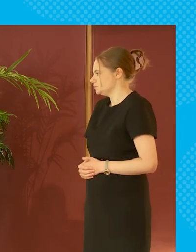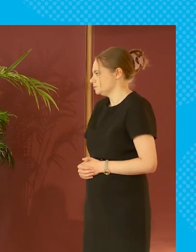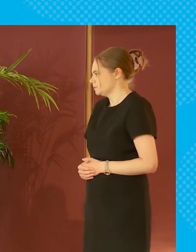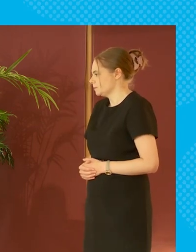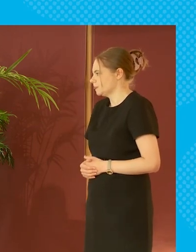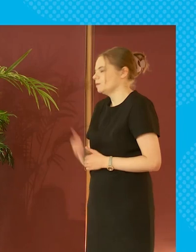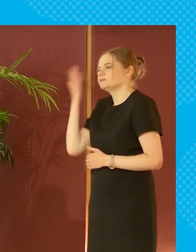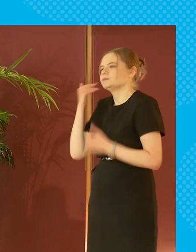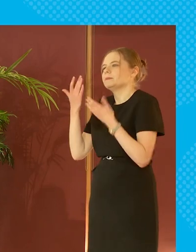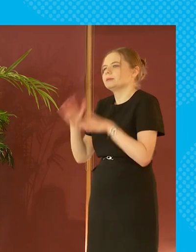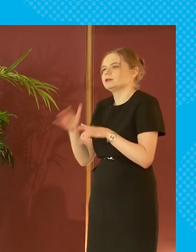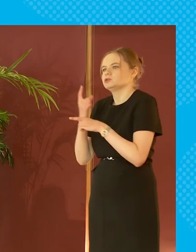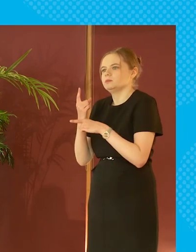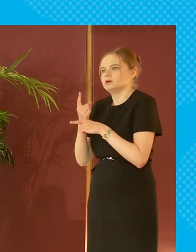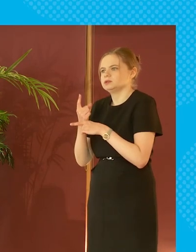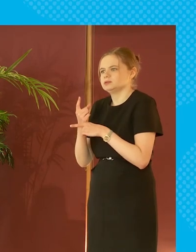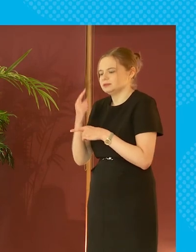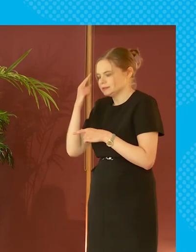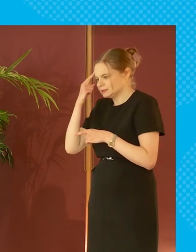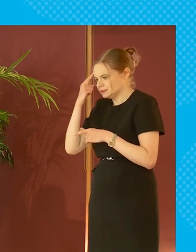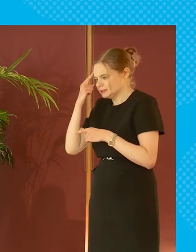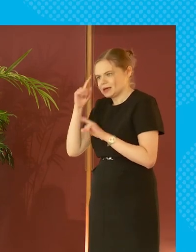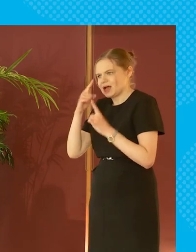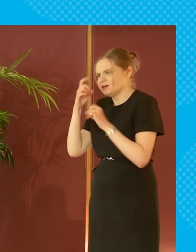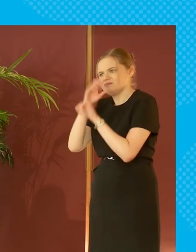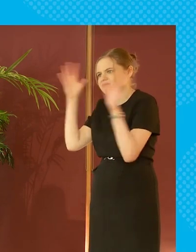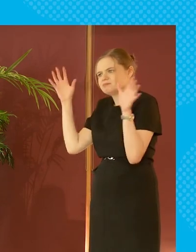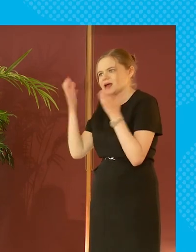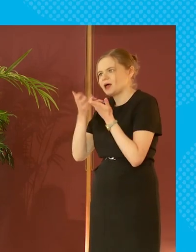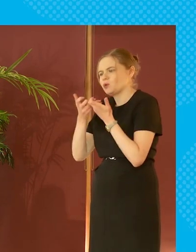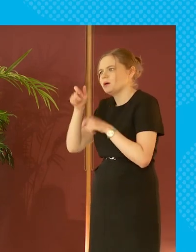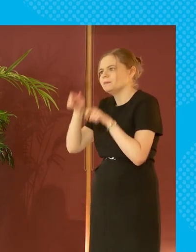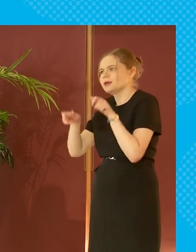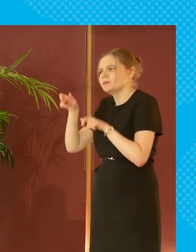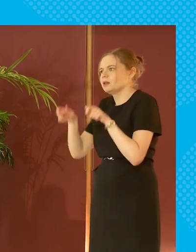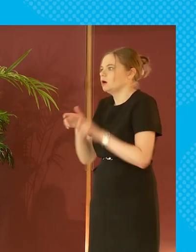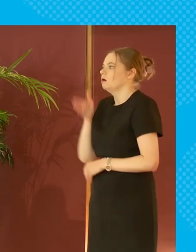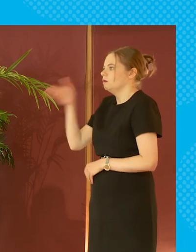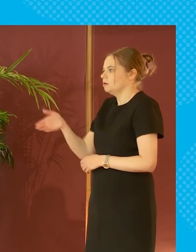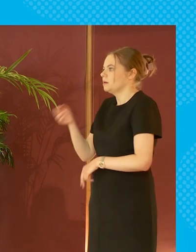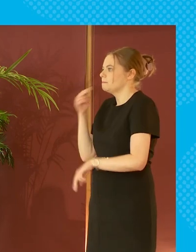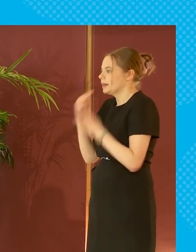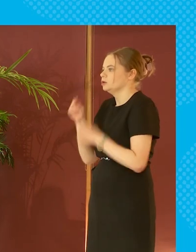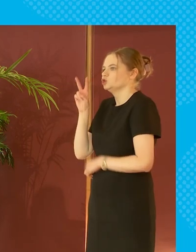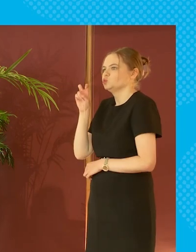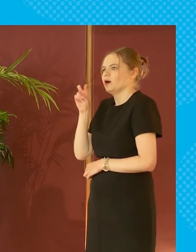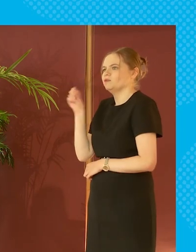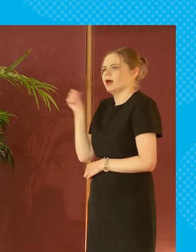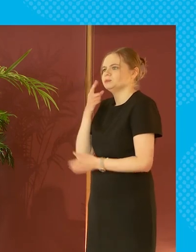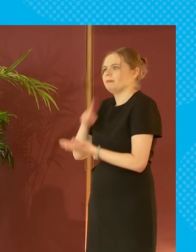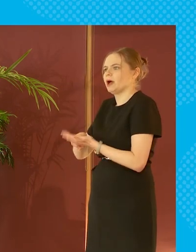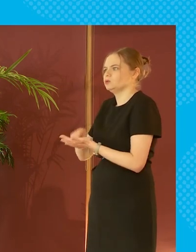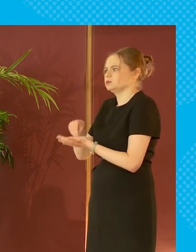fact that it's completely beyond our ken how anybody could go anywhere where a meal would cost 12 000 pounds